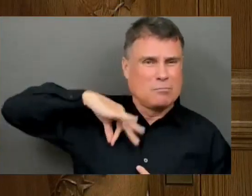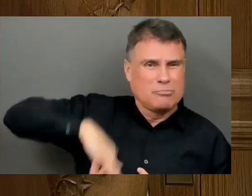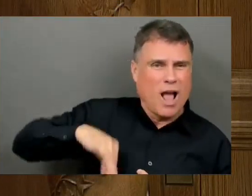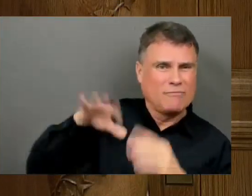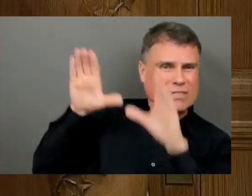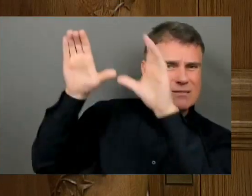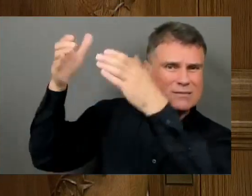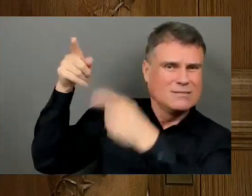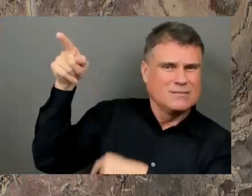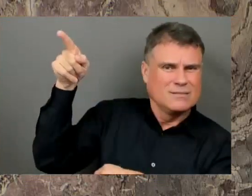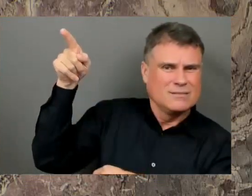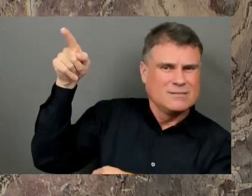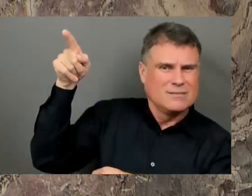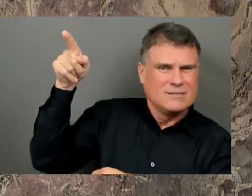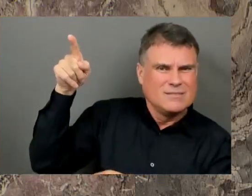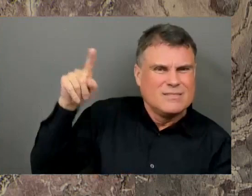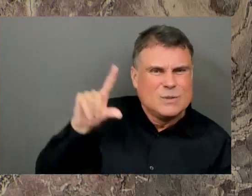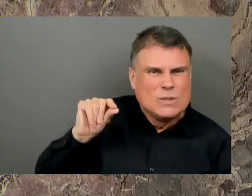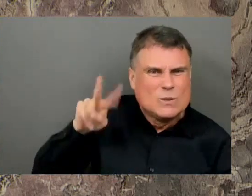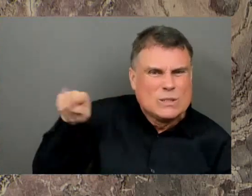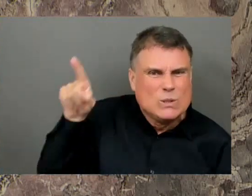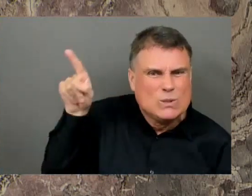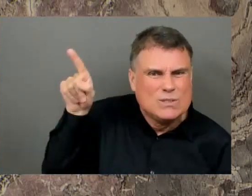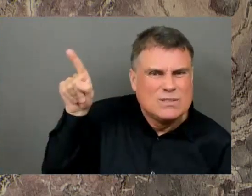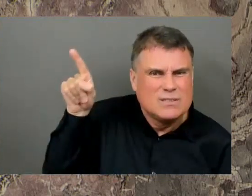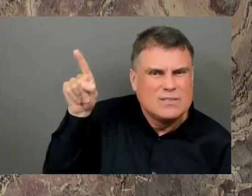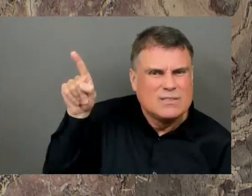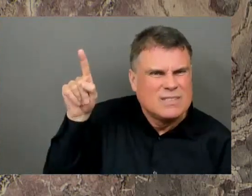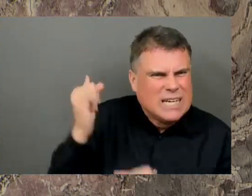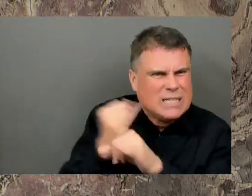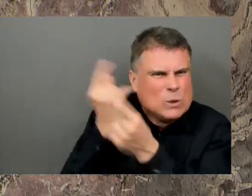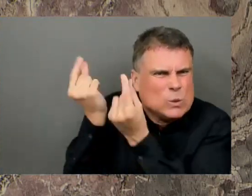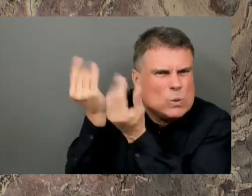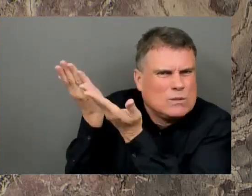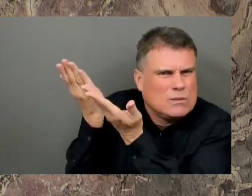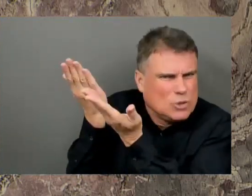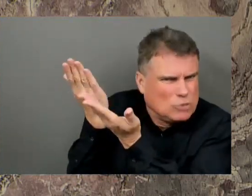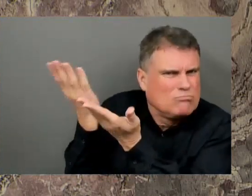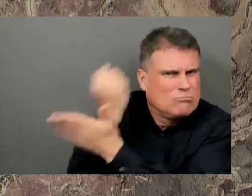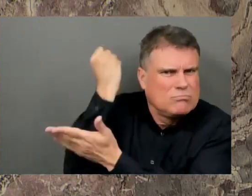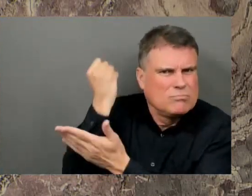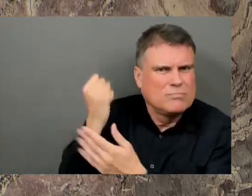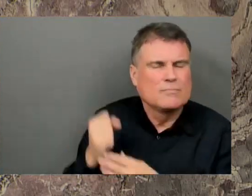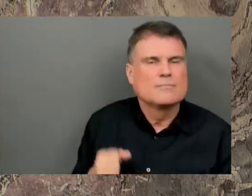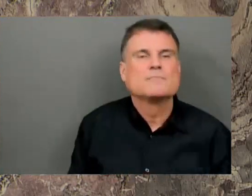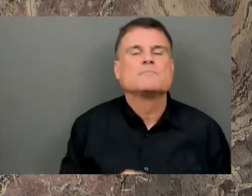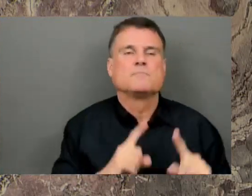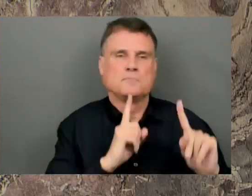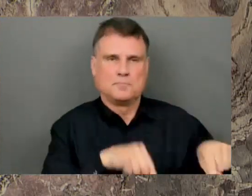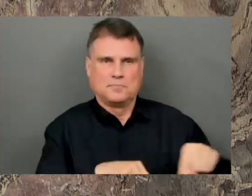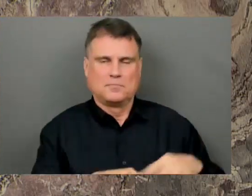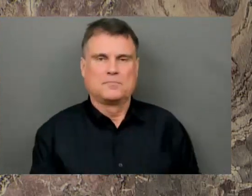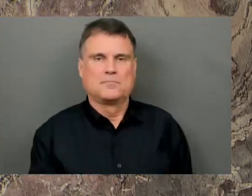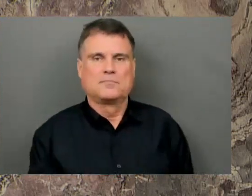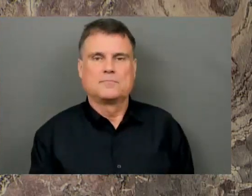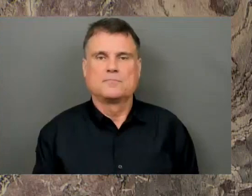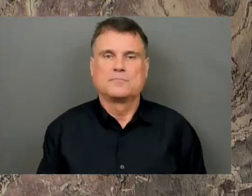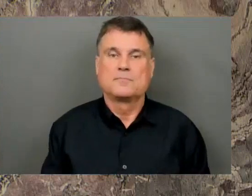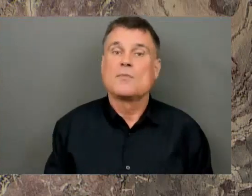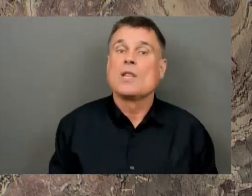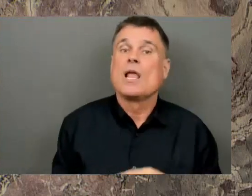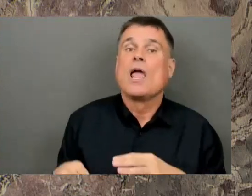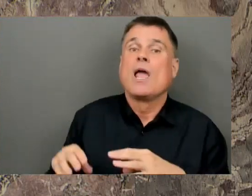very much, Mr. Speaker. As I assume the leader of the third party knows, we have committed to eliminating